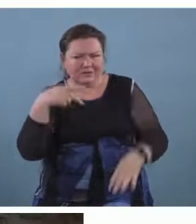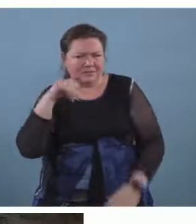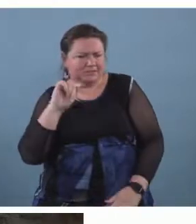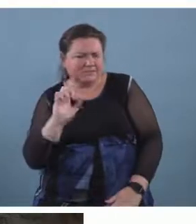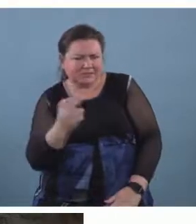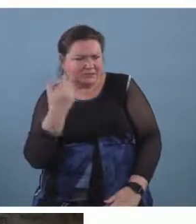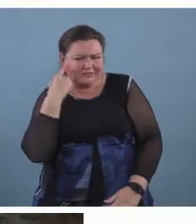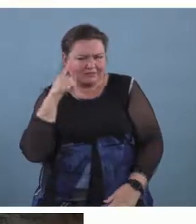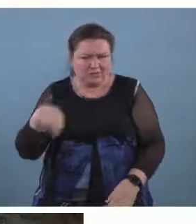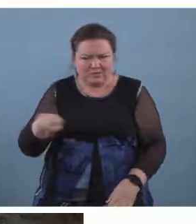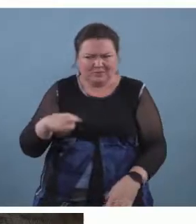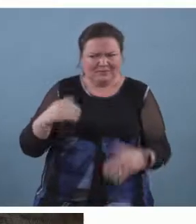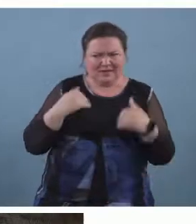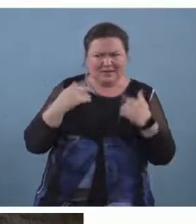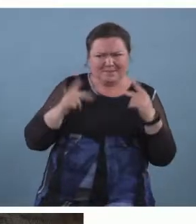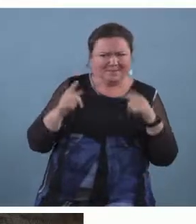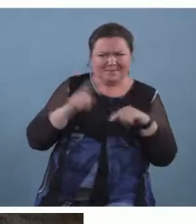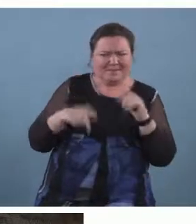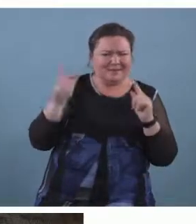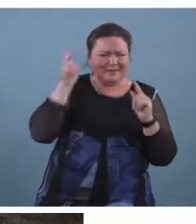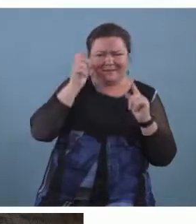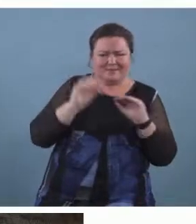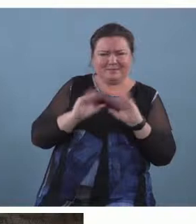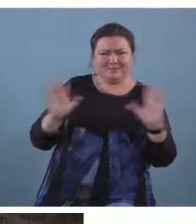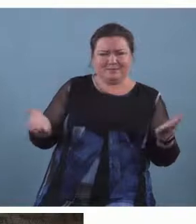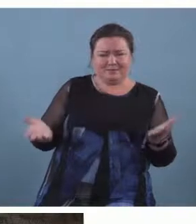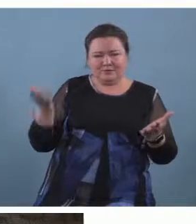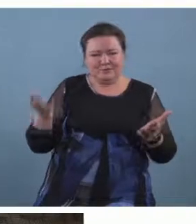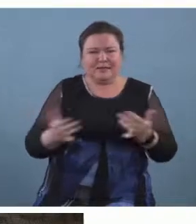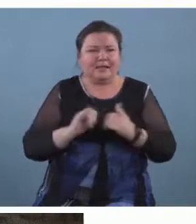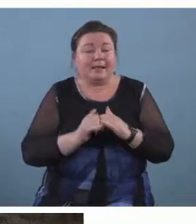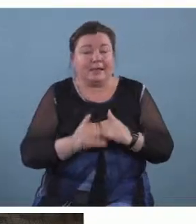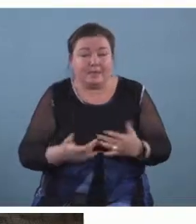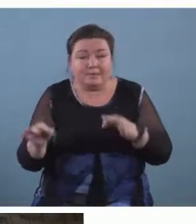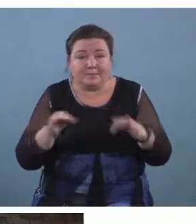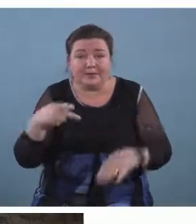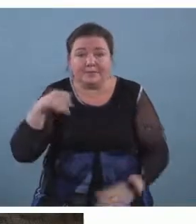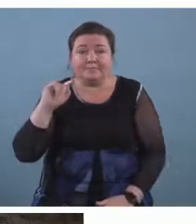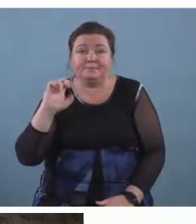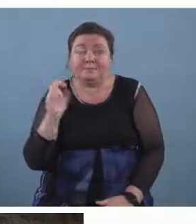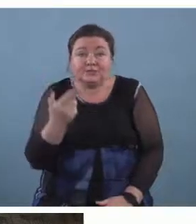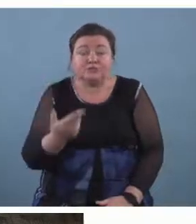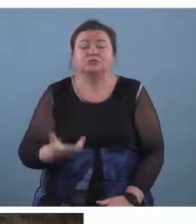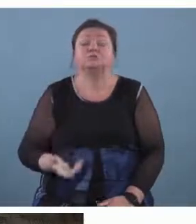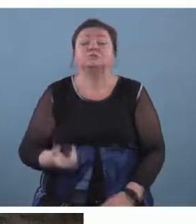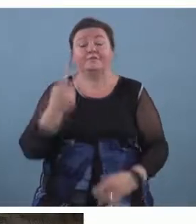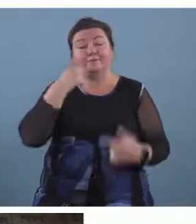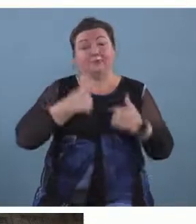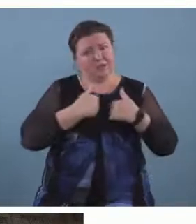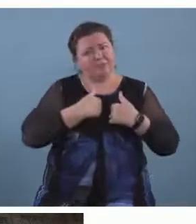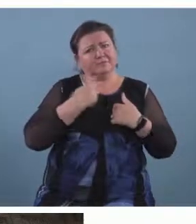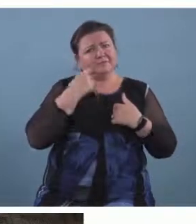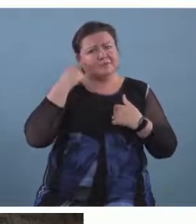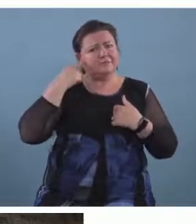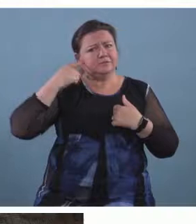people who may not be able to hear it very clearly um for me um being profoundly deaf with